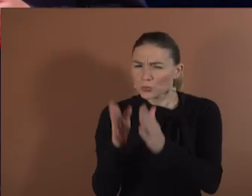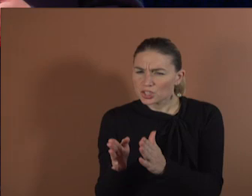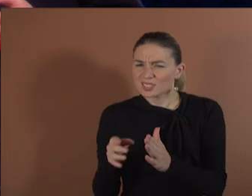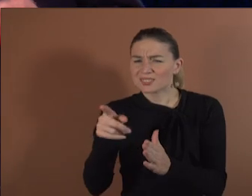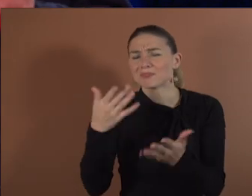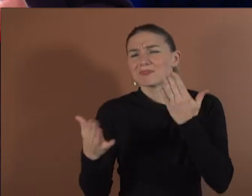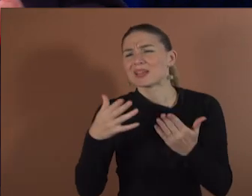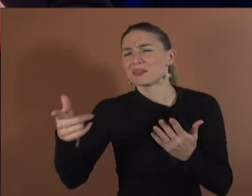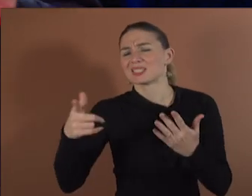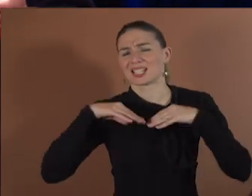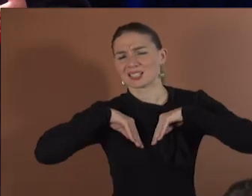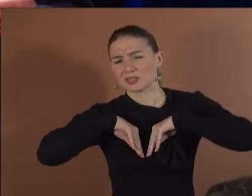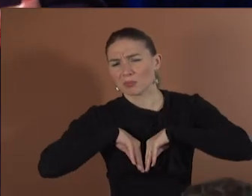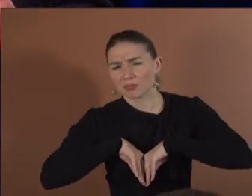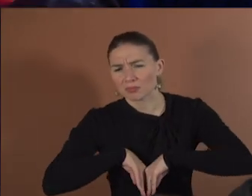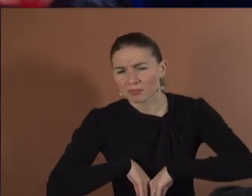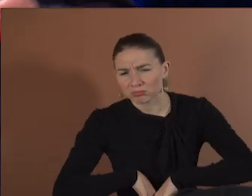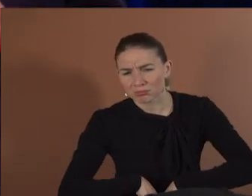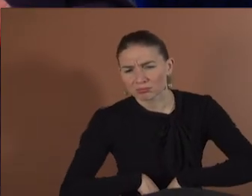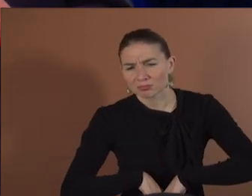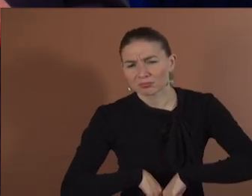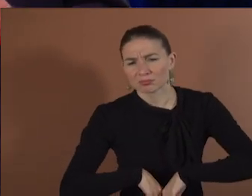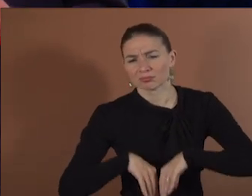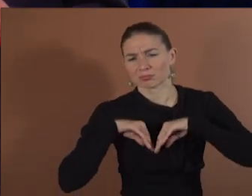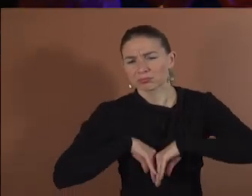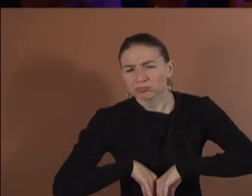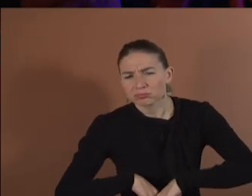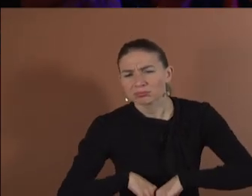Does anyone know someone with Parkinson's or anxiety disorders?